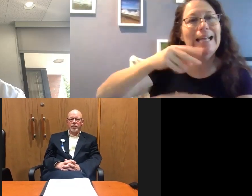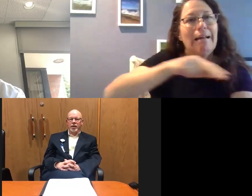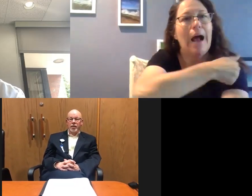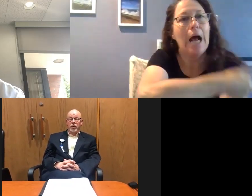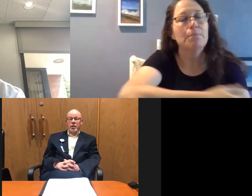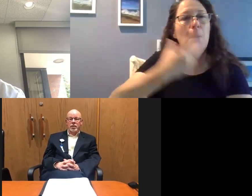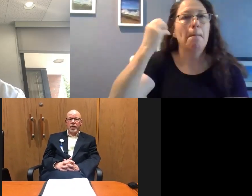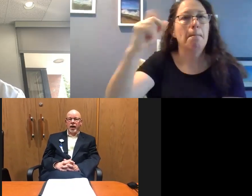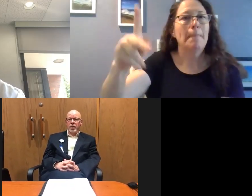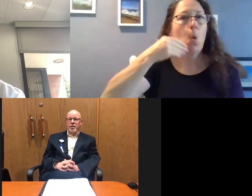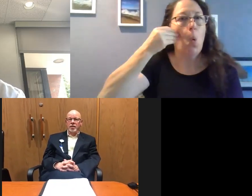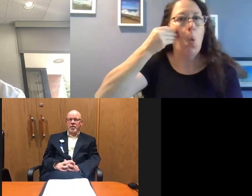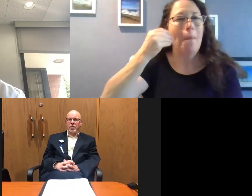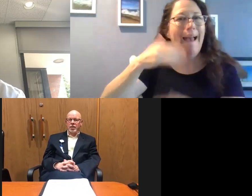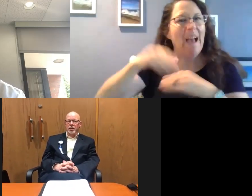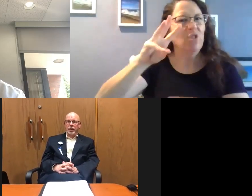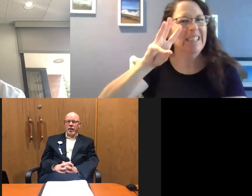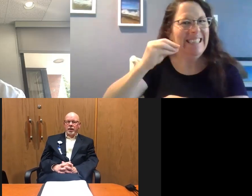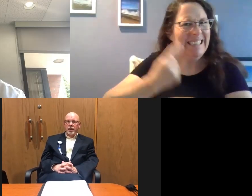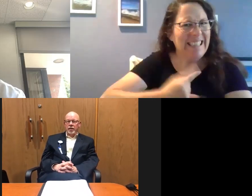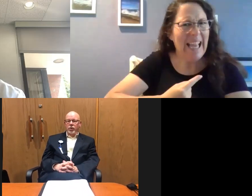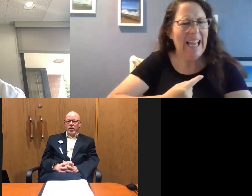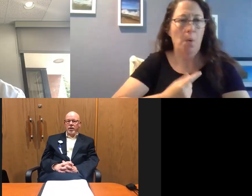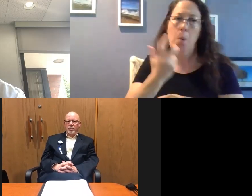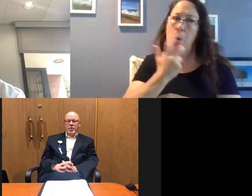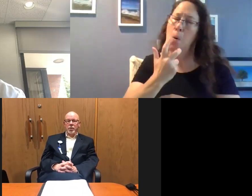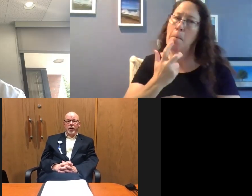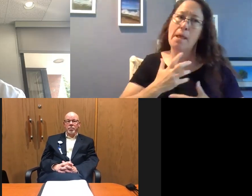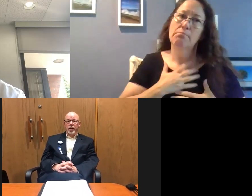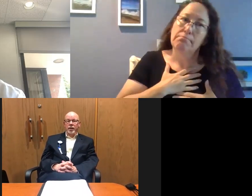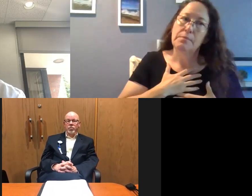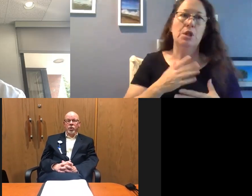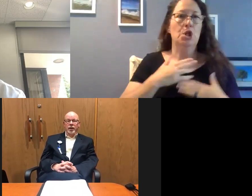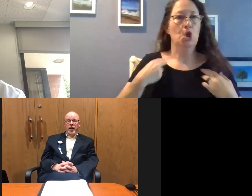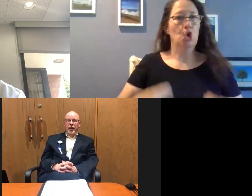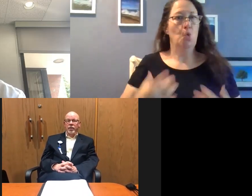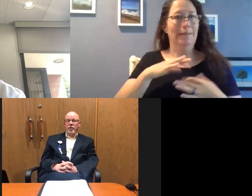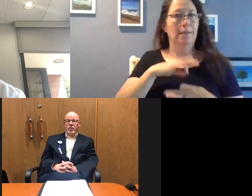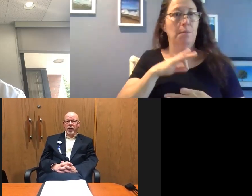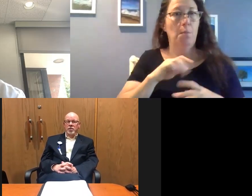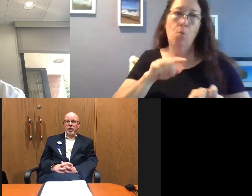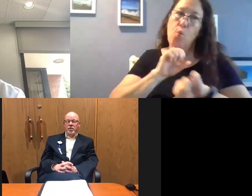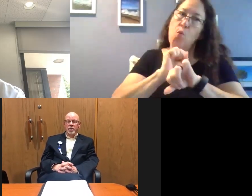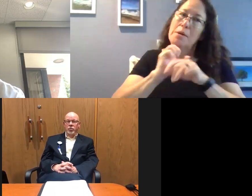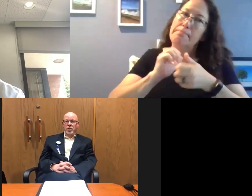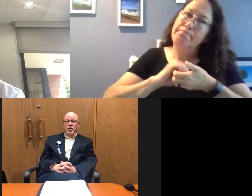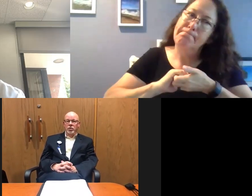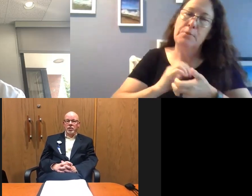and go home to their family and loved ones. Um, it's a testament to the will of the human spirit, but of working together to try to